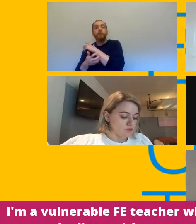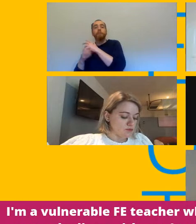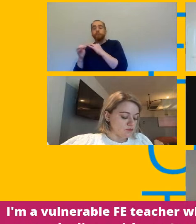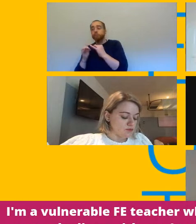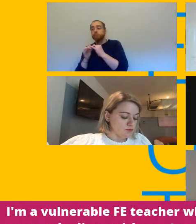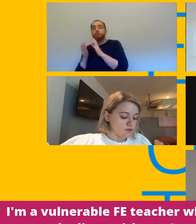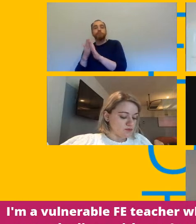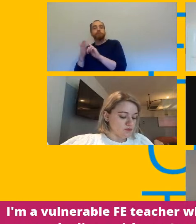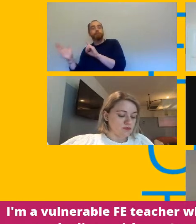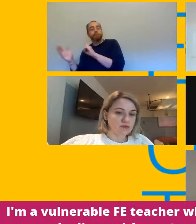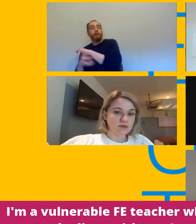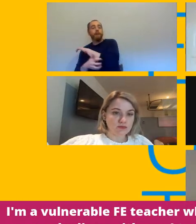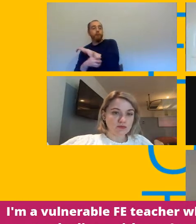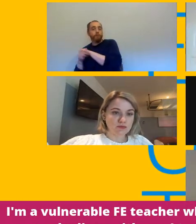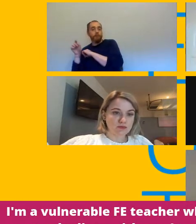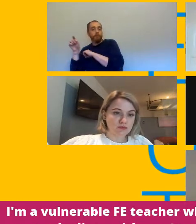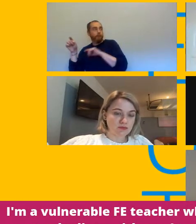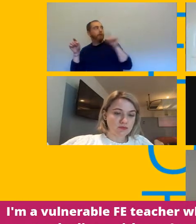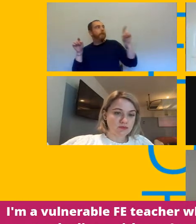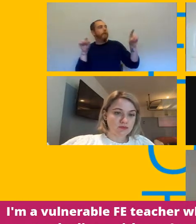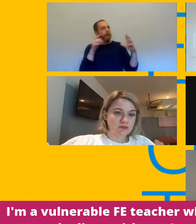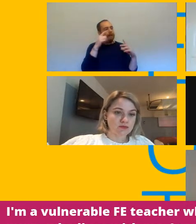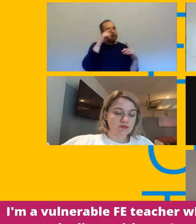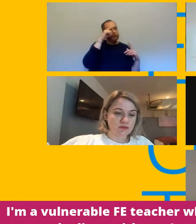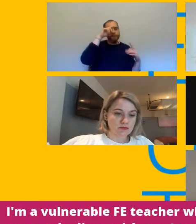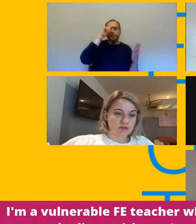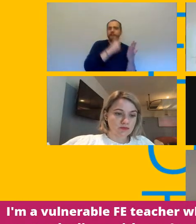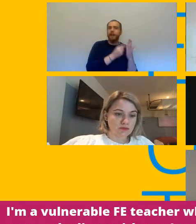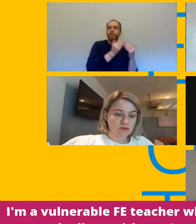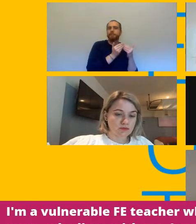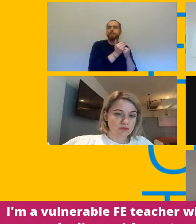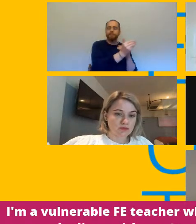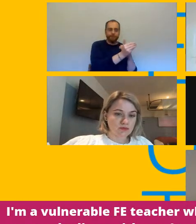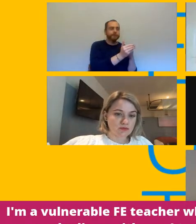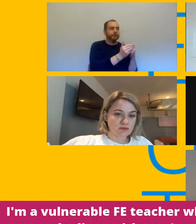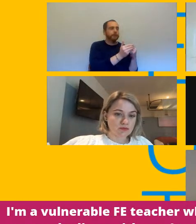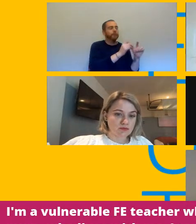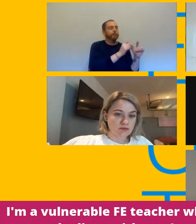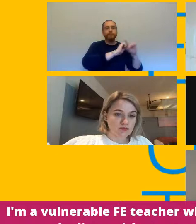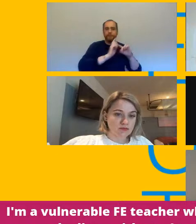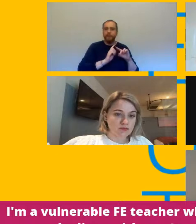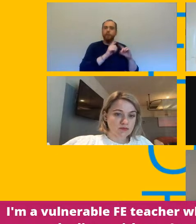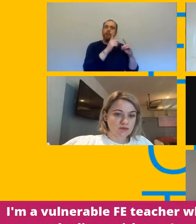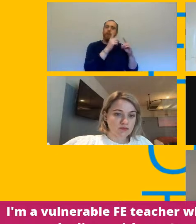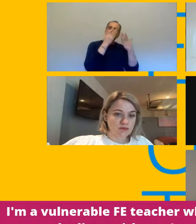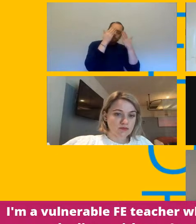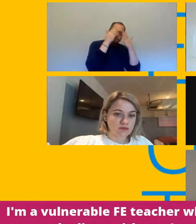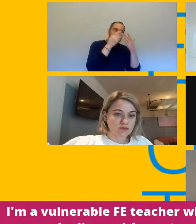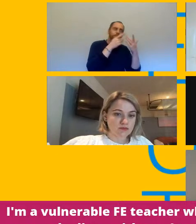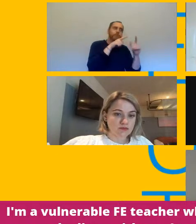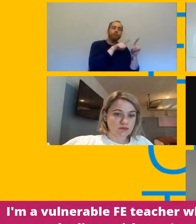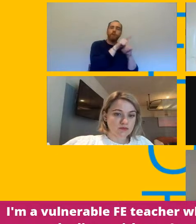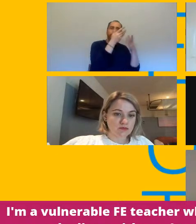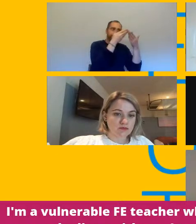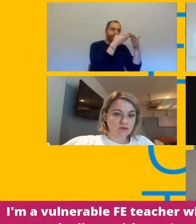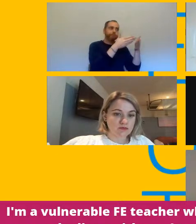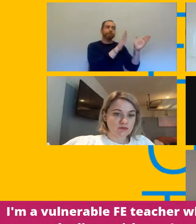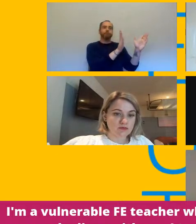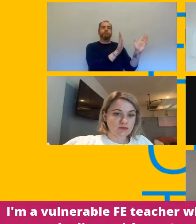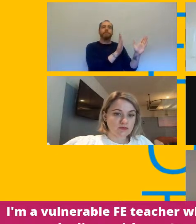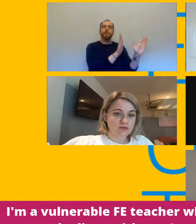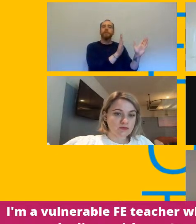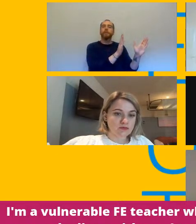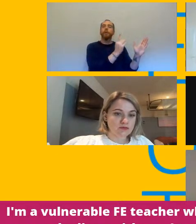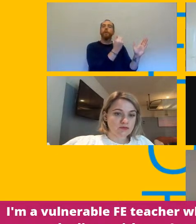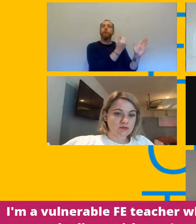hand because there are whole other groups of staff who are vulnerable for different reasons and so it's broadening out the category of who we think